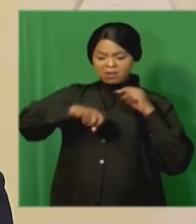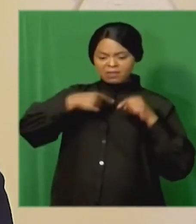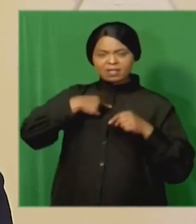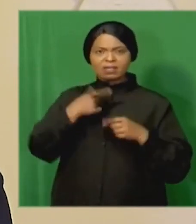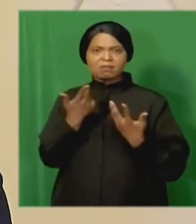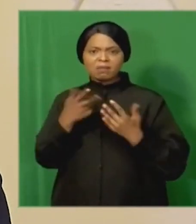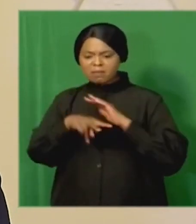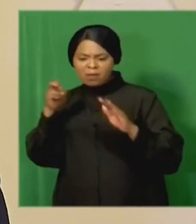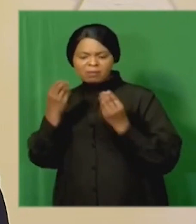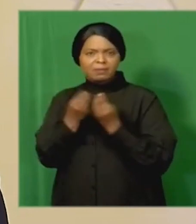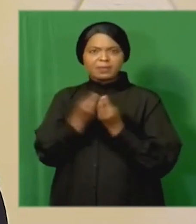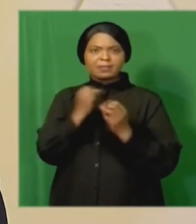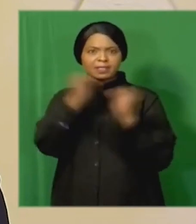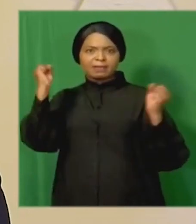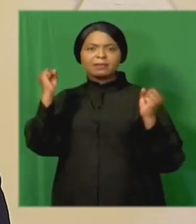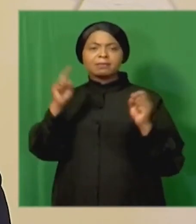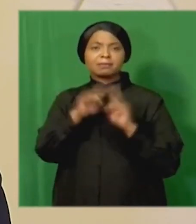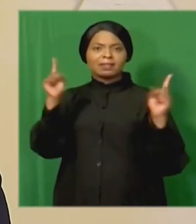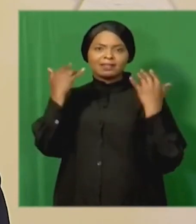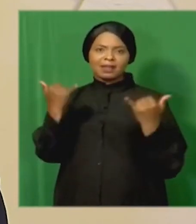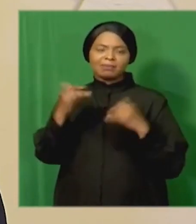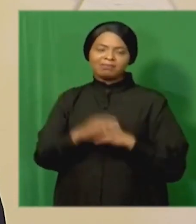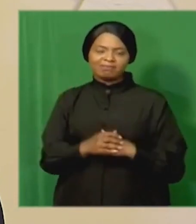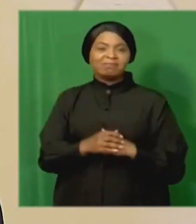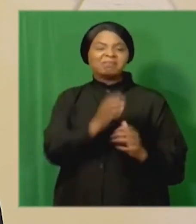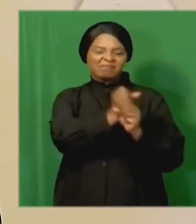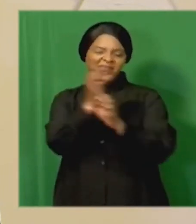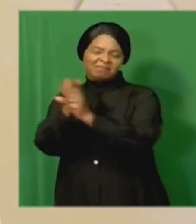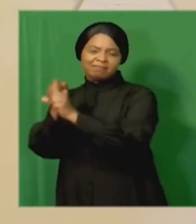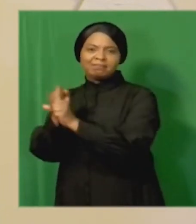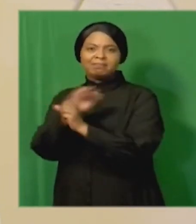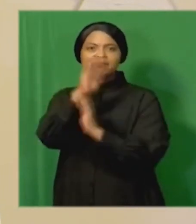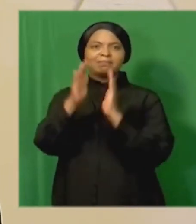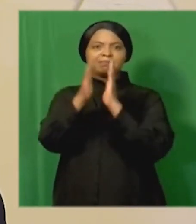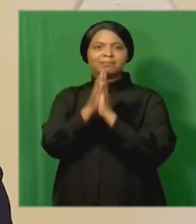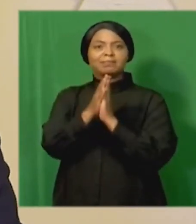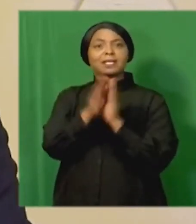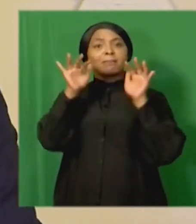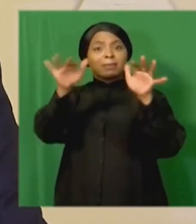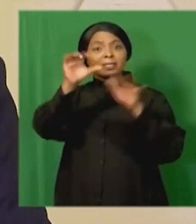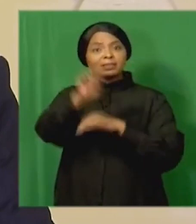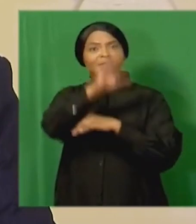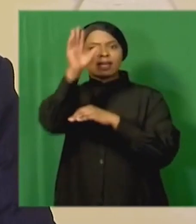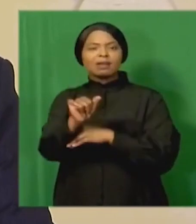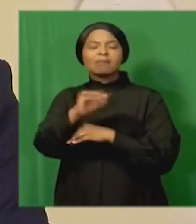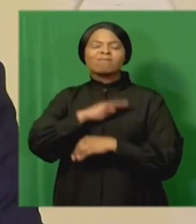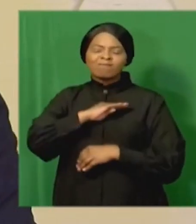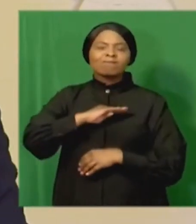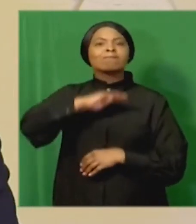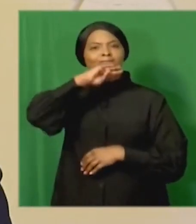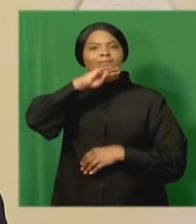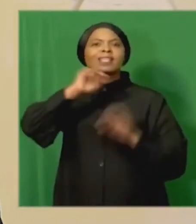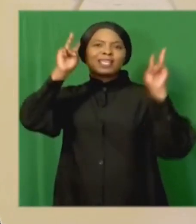their actions this is no longer the case the people of South Africa are tired of